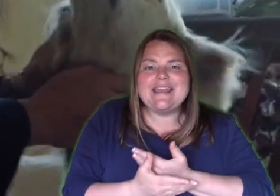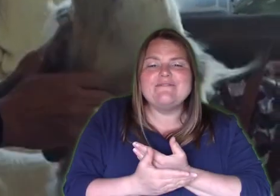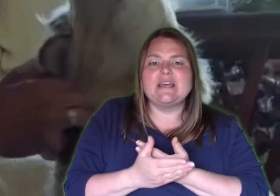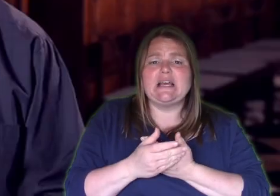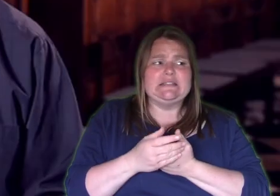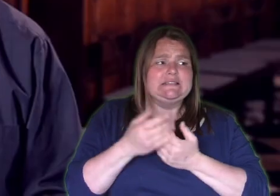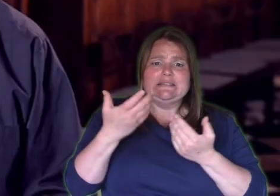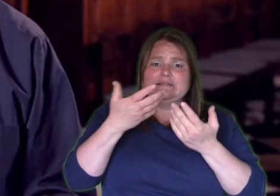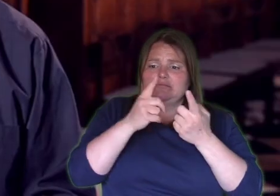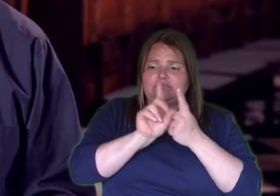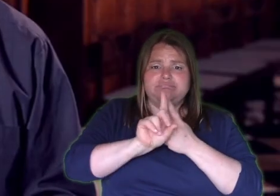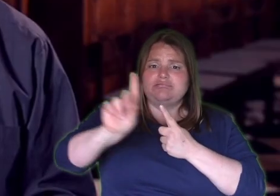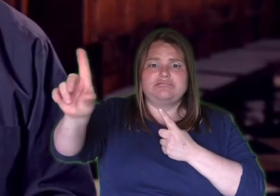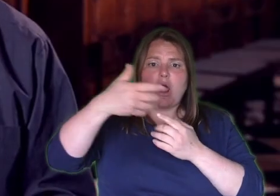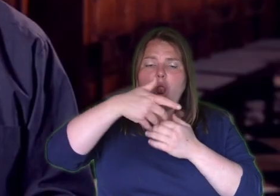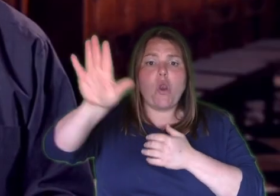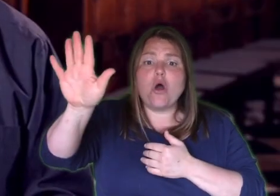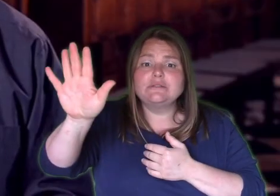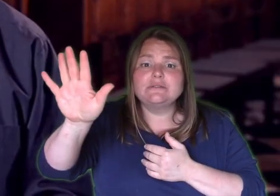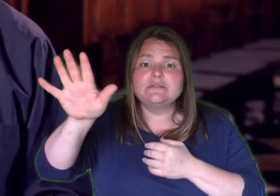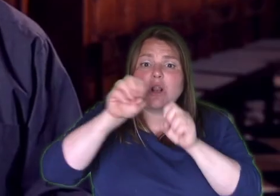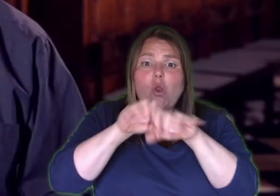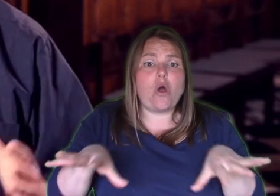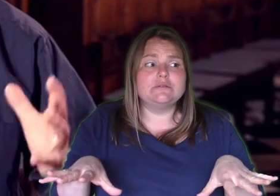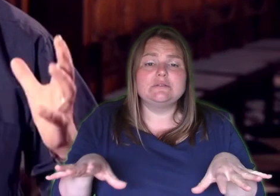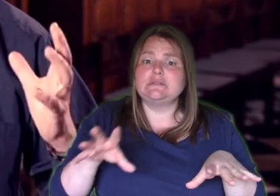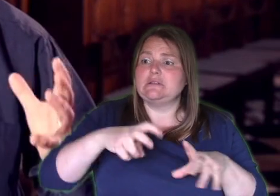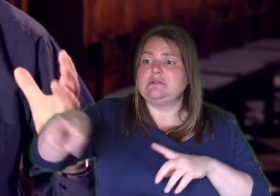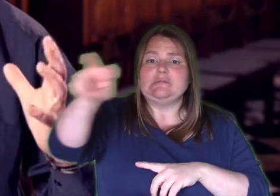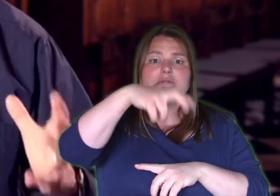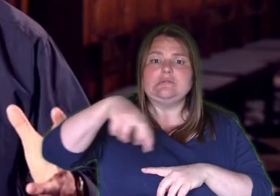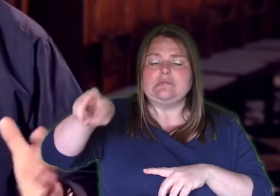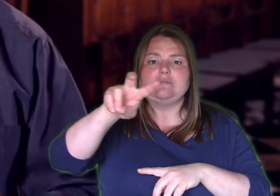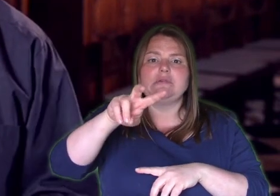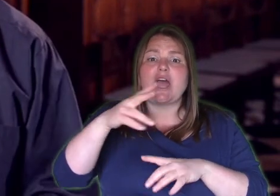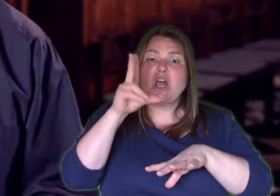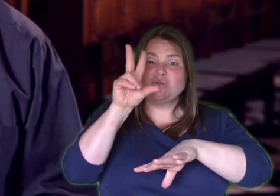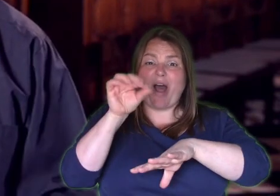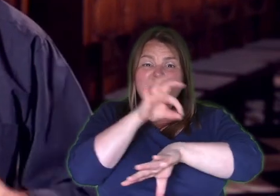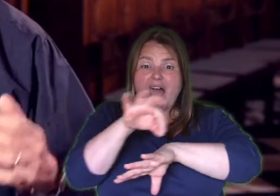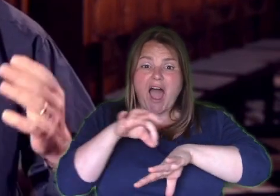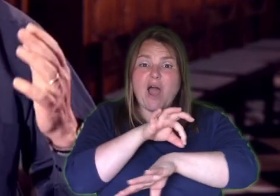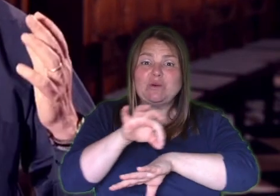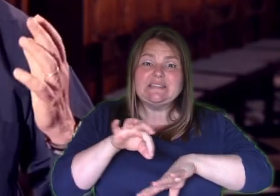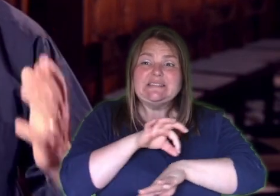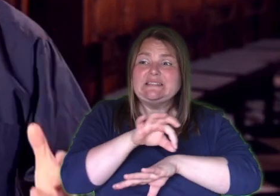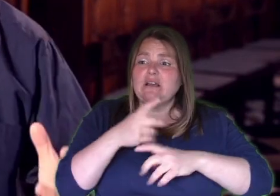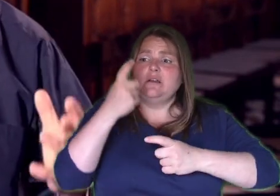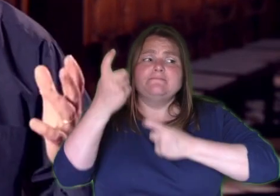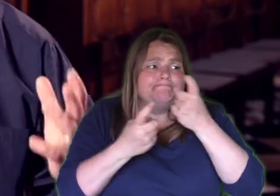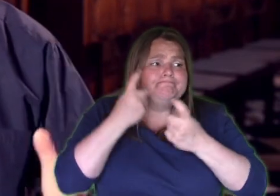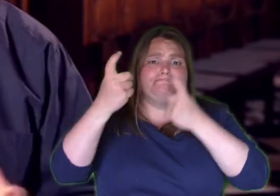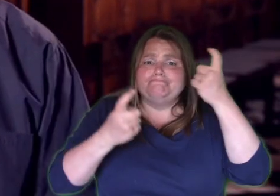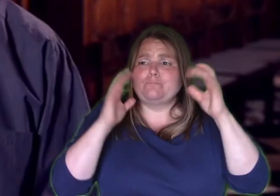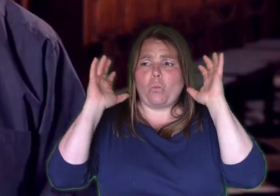on Christmas Eve one year, she got lost. And she was lost for 12 hours. And we spent the whole